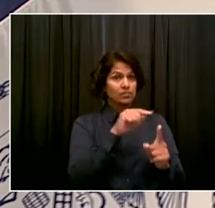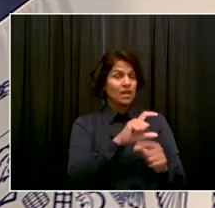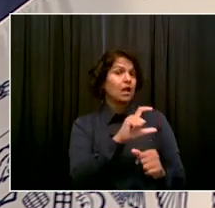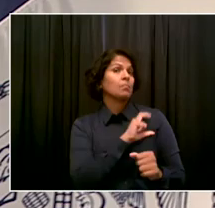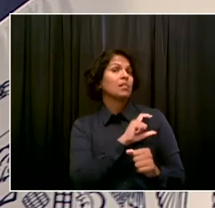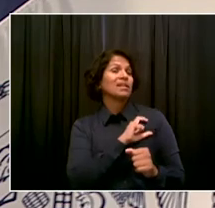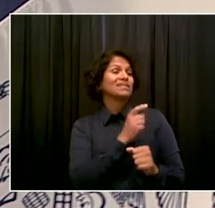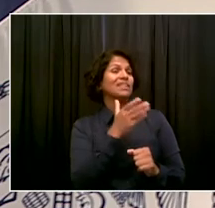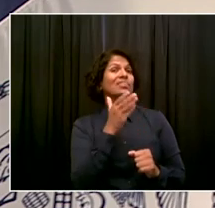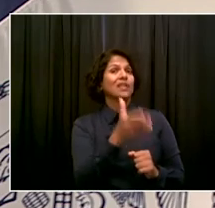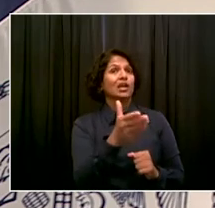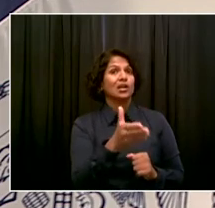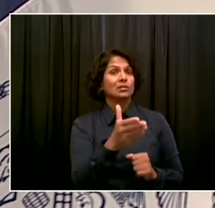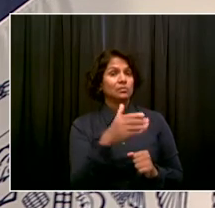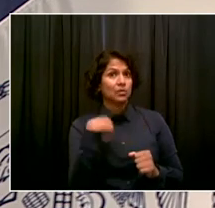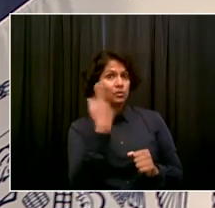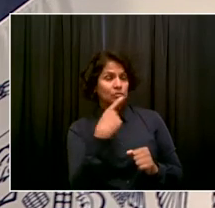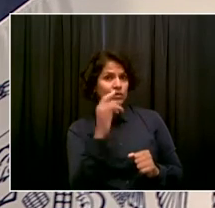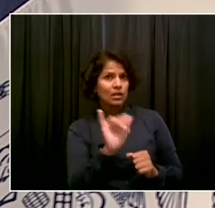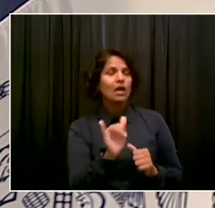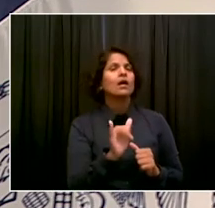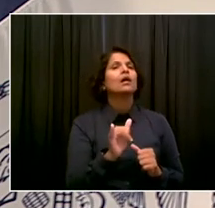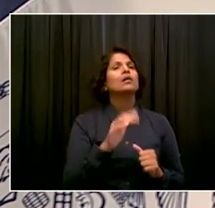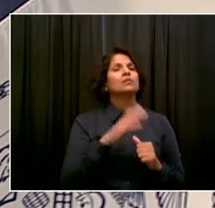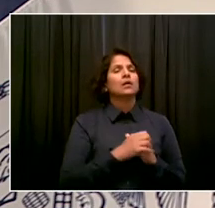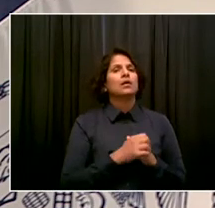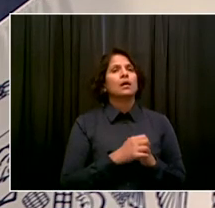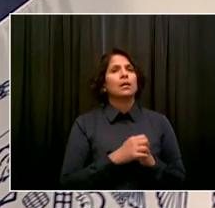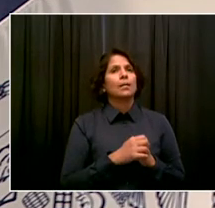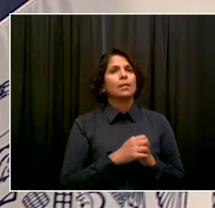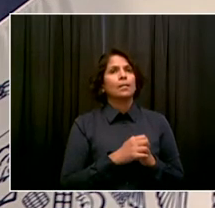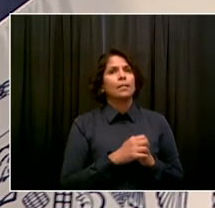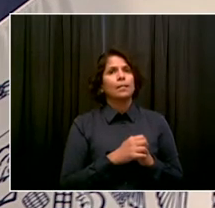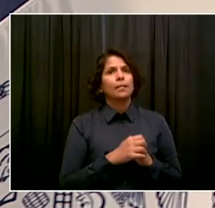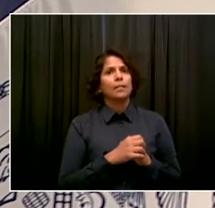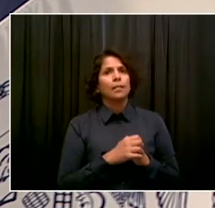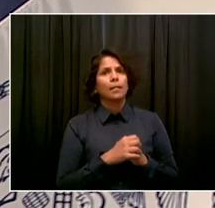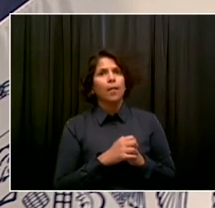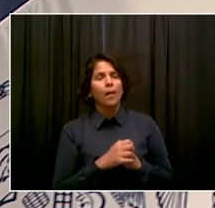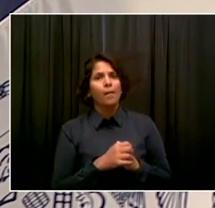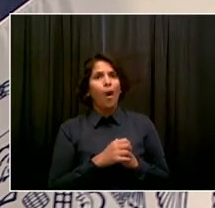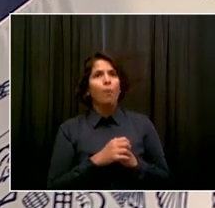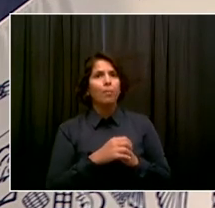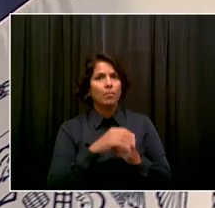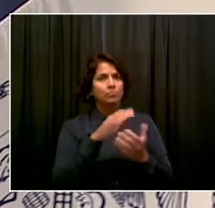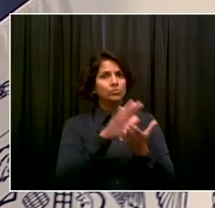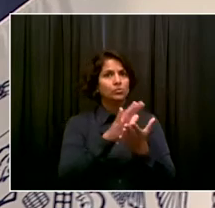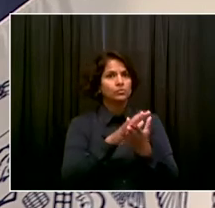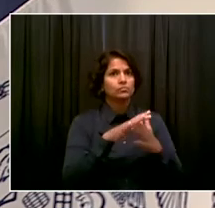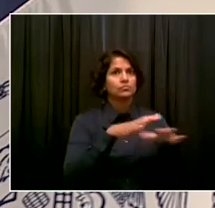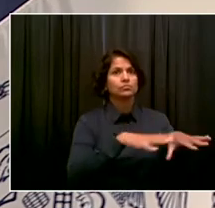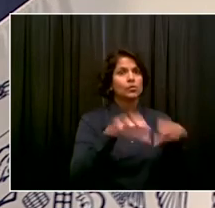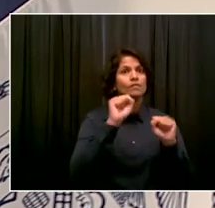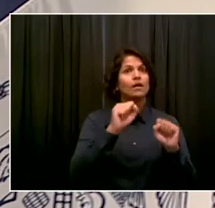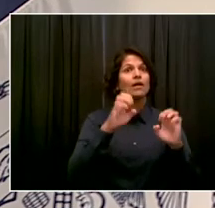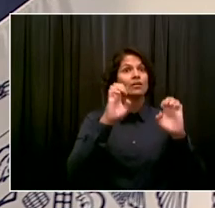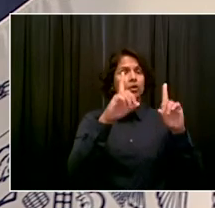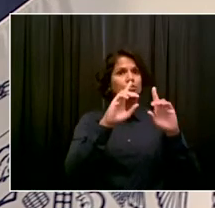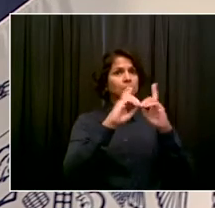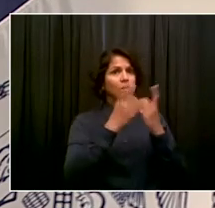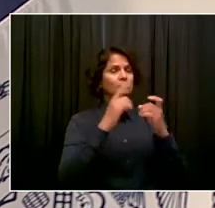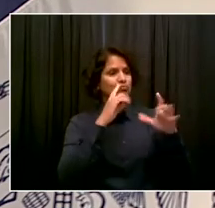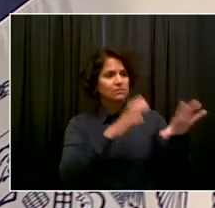control to the education department for that, please? Yeah, we're in a transition,